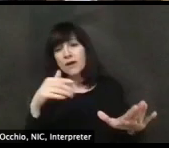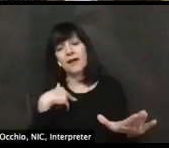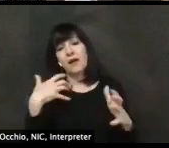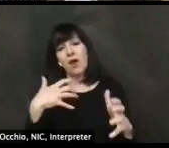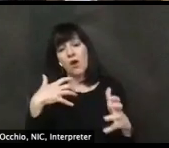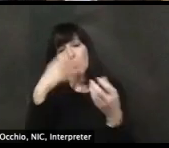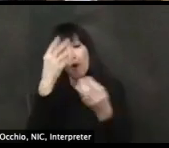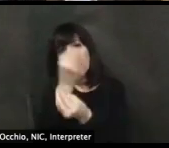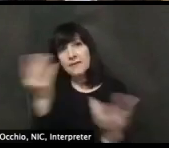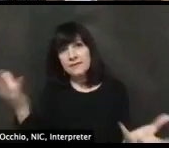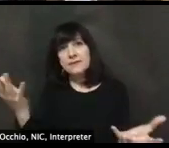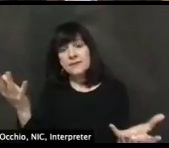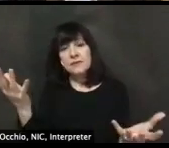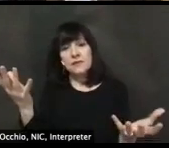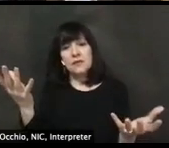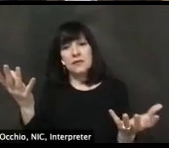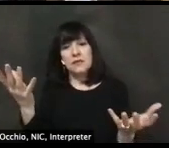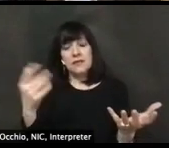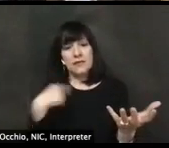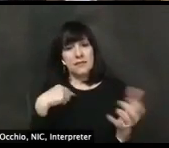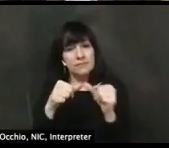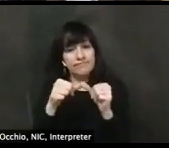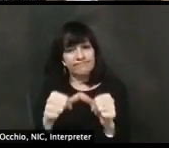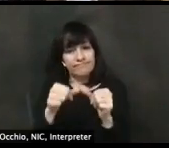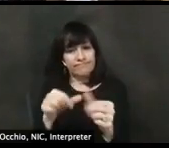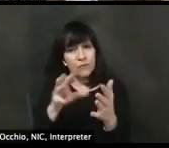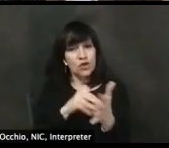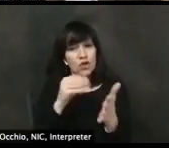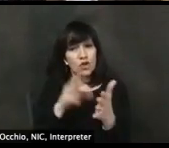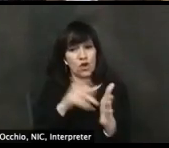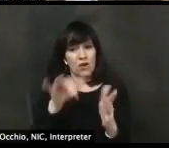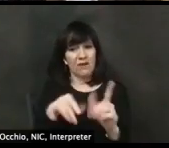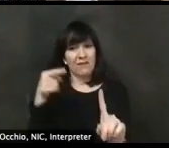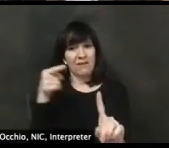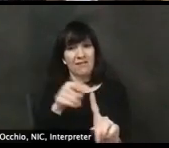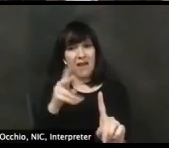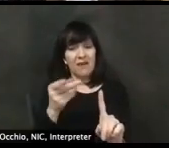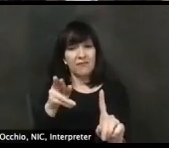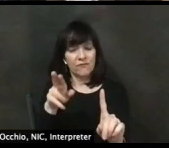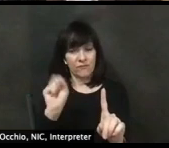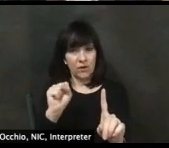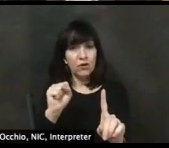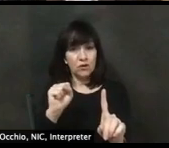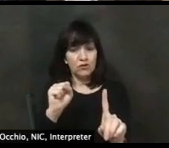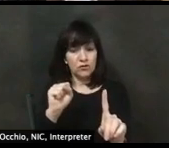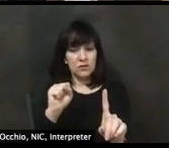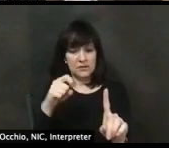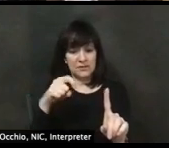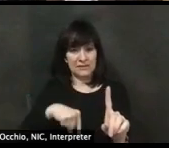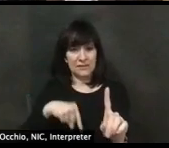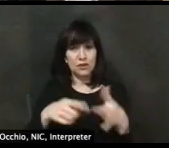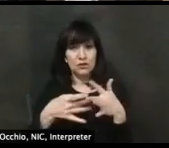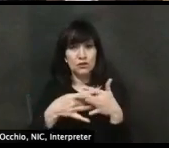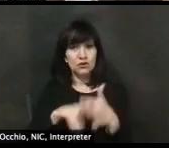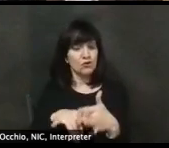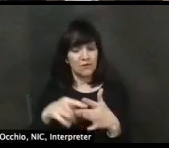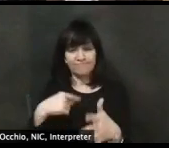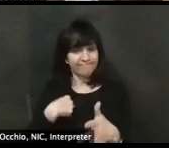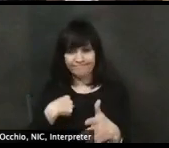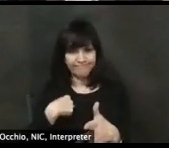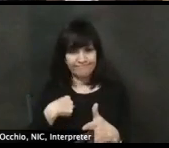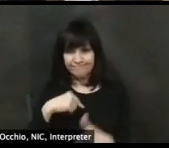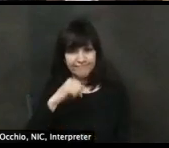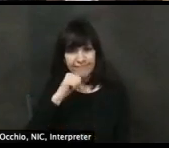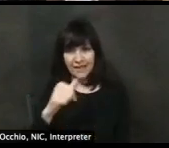you know, we're constantly learning about this particular virus. And when this all started, I did not think we would be making a recommendation